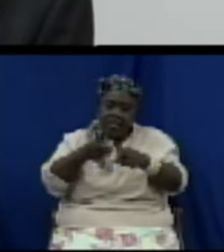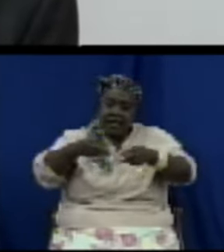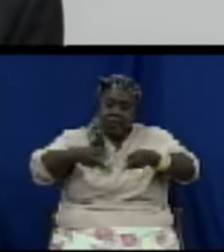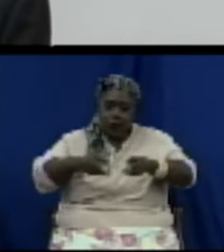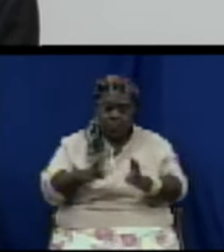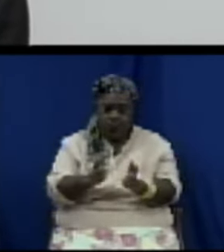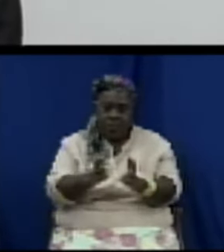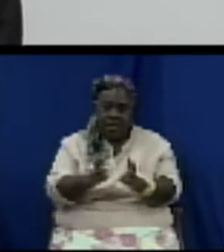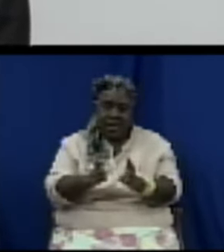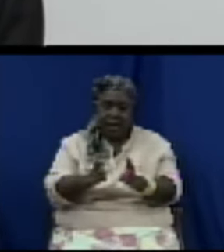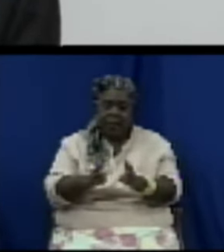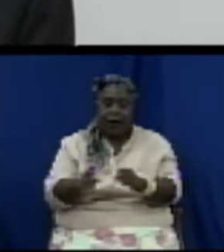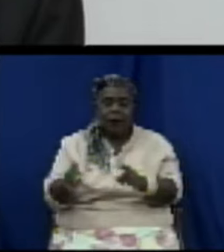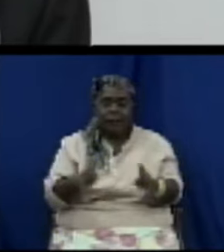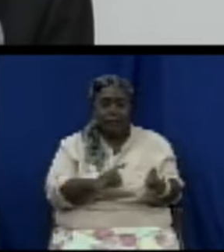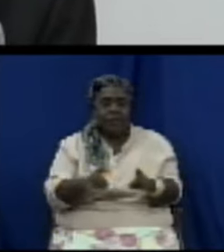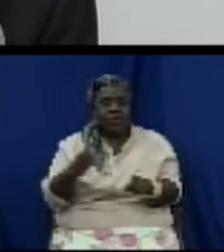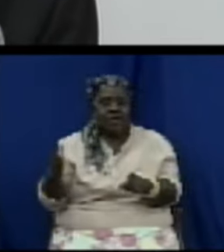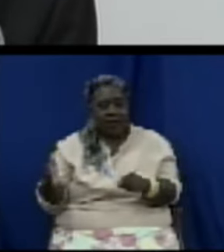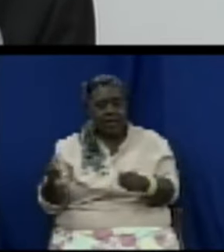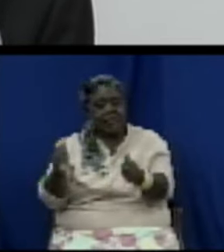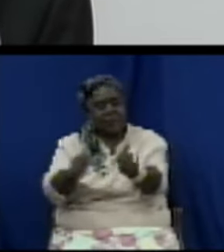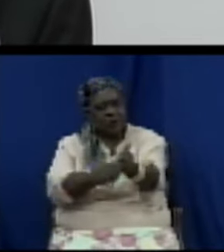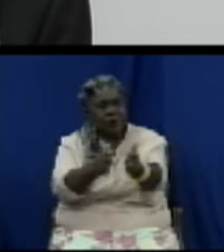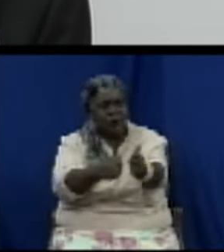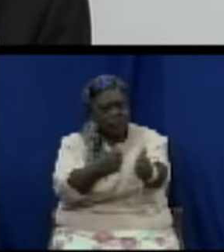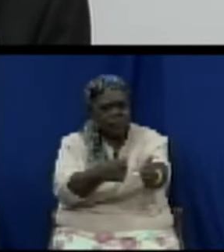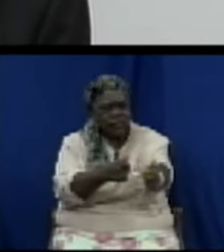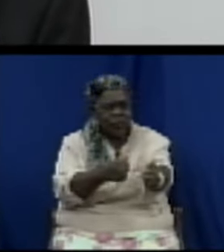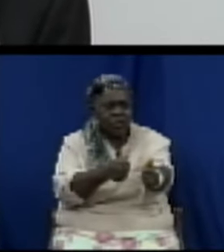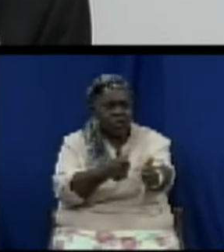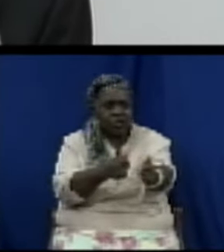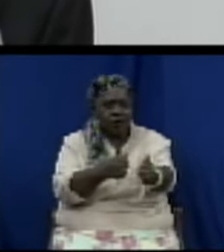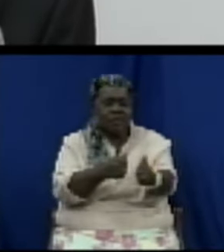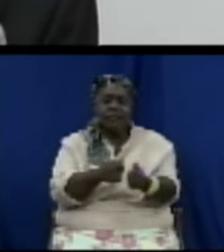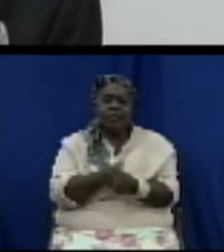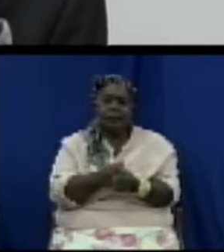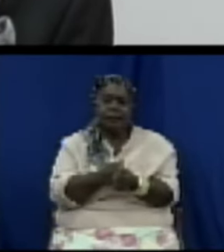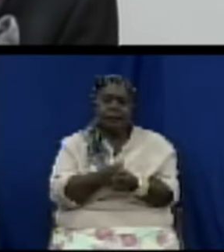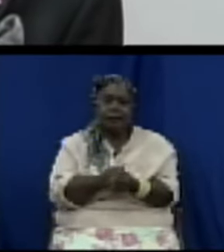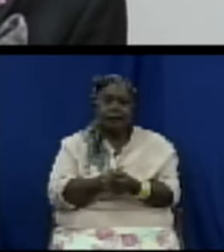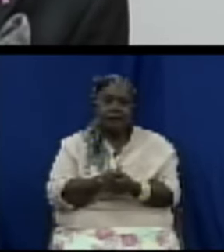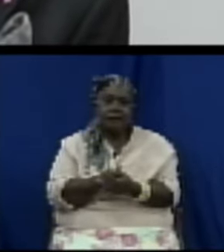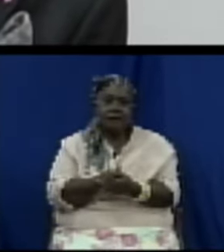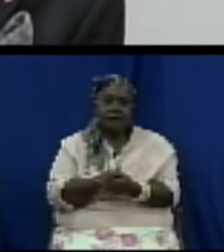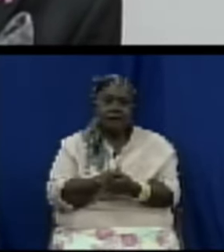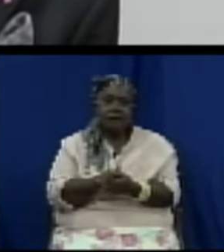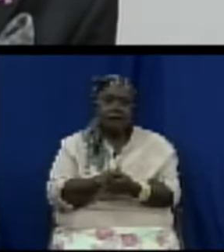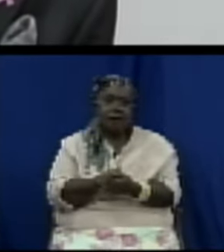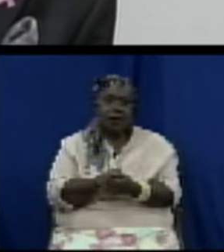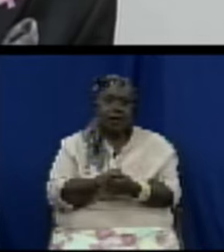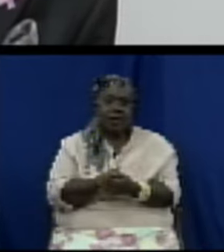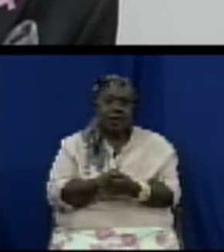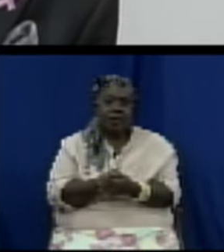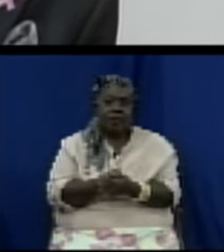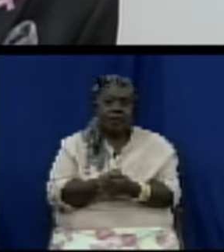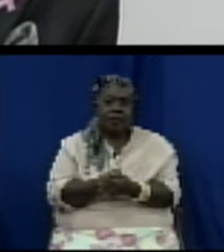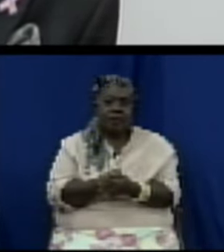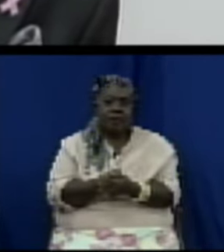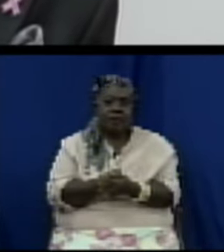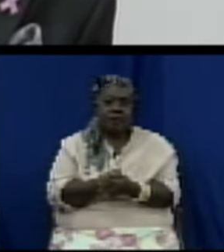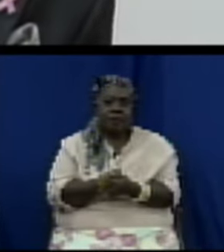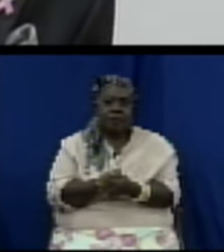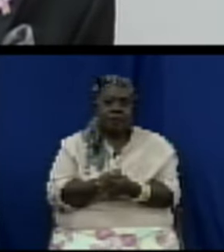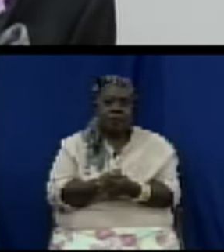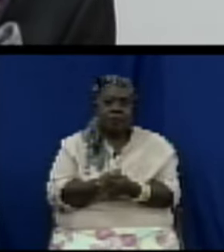consumers this also is very very important if I bought a good particular